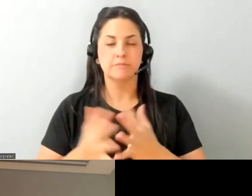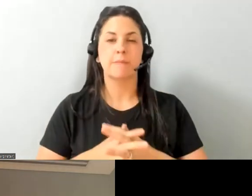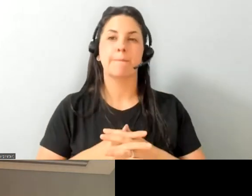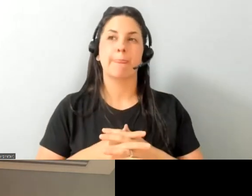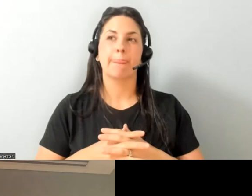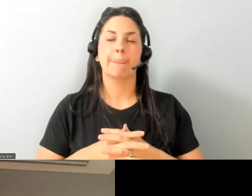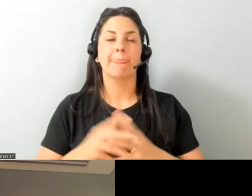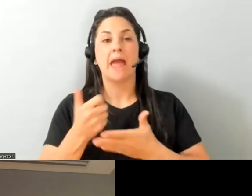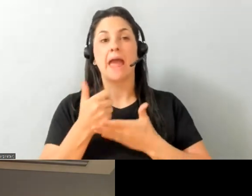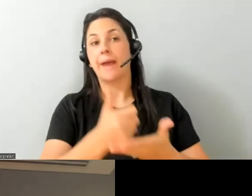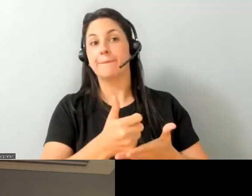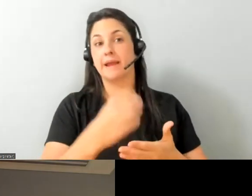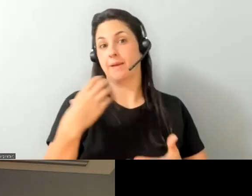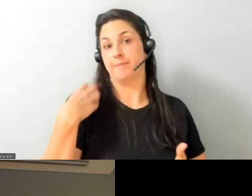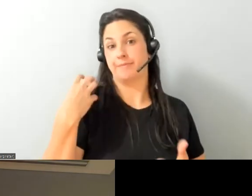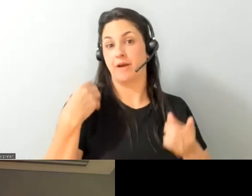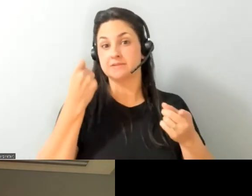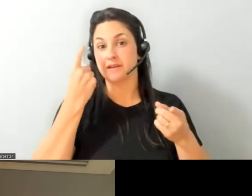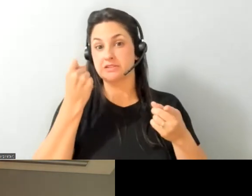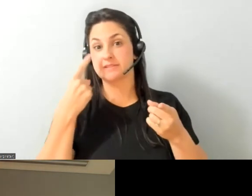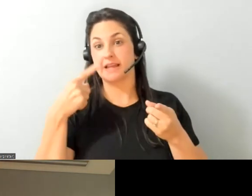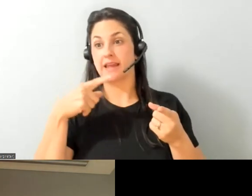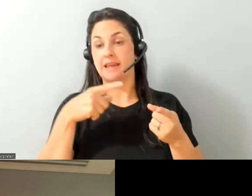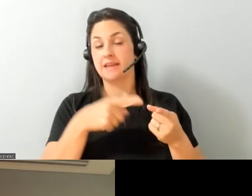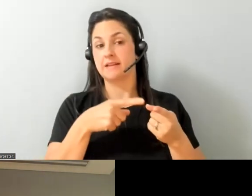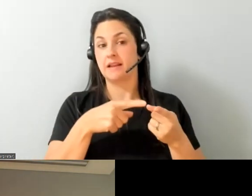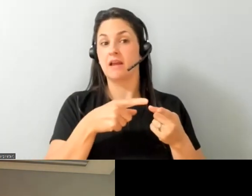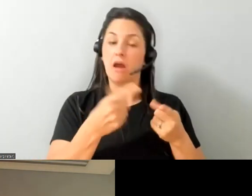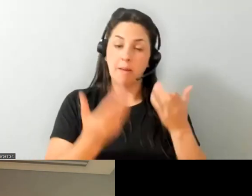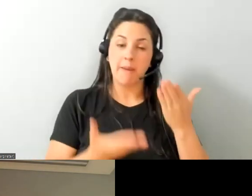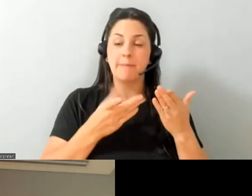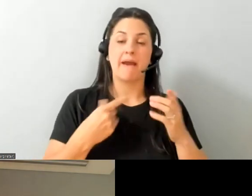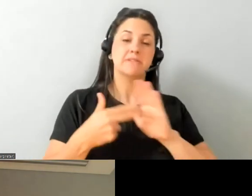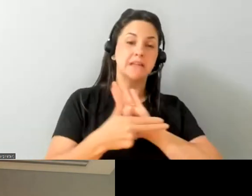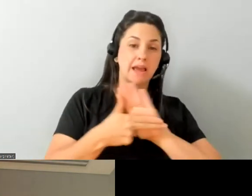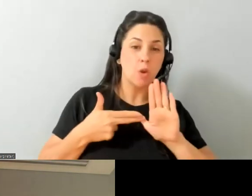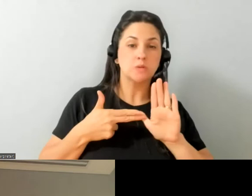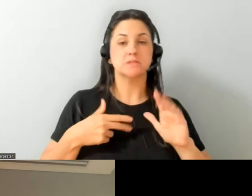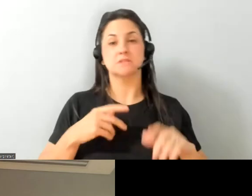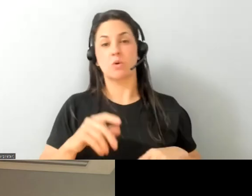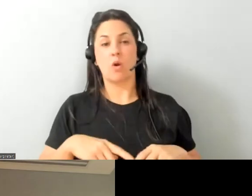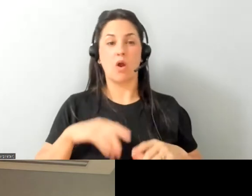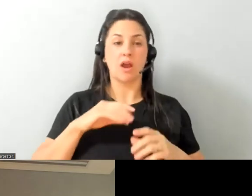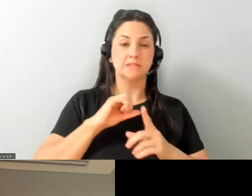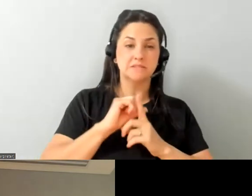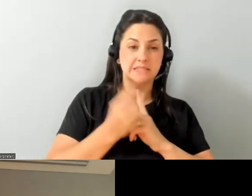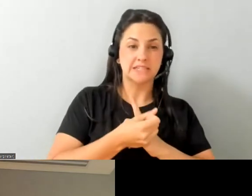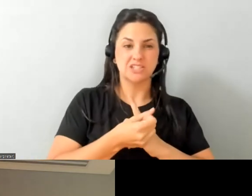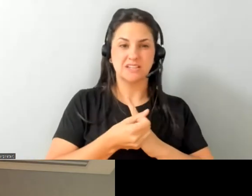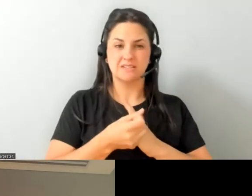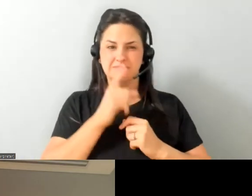employees understand that just because you may have a diagnosis or a condition in one area doesn't mean so you actually know anything